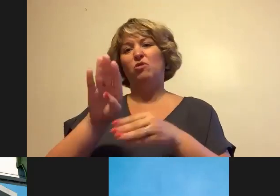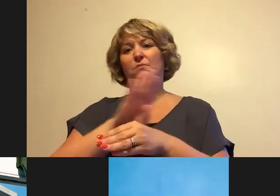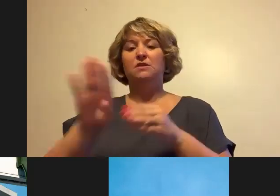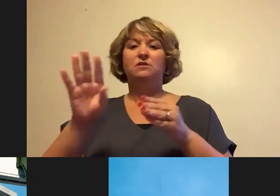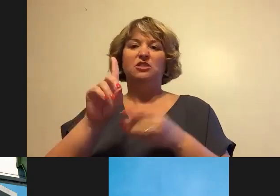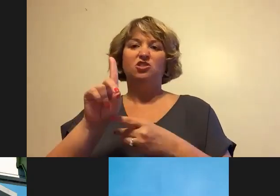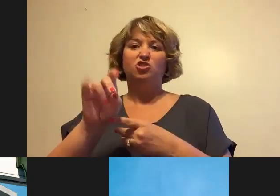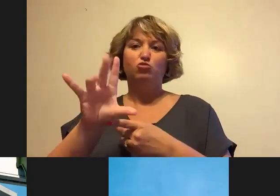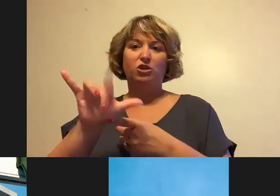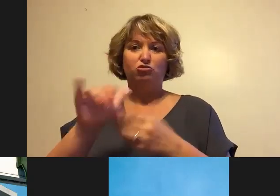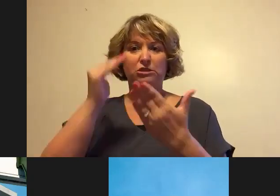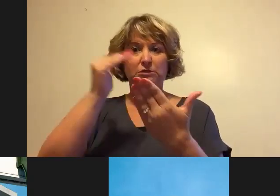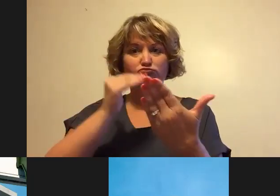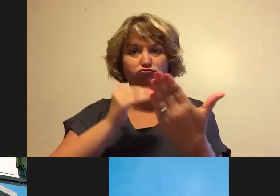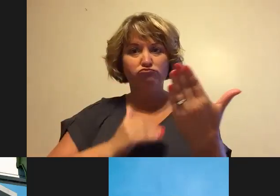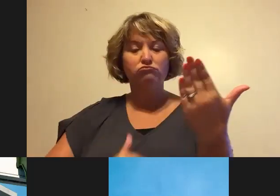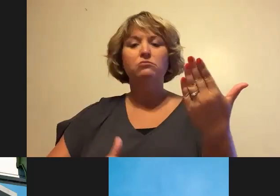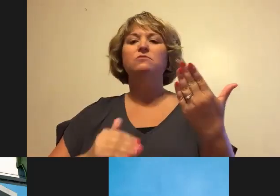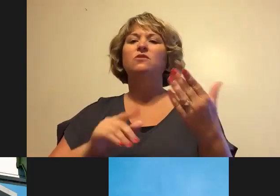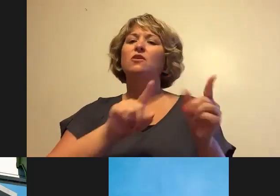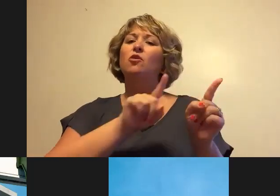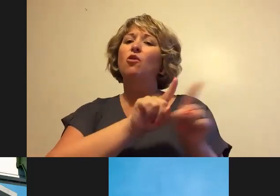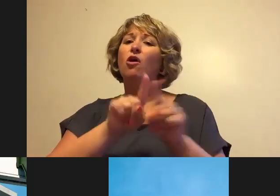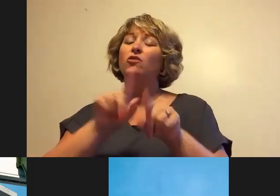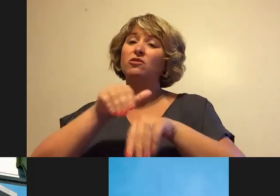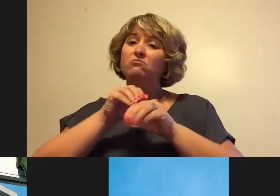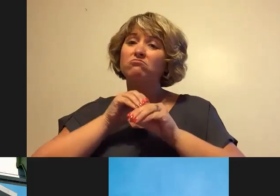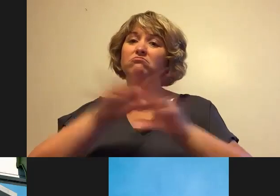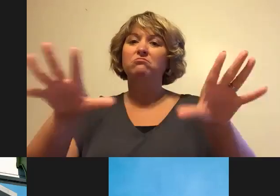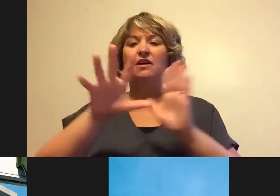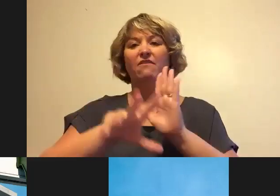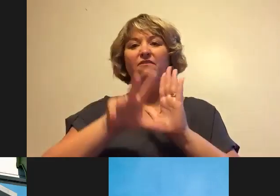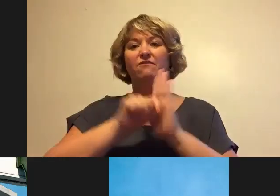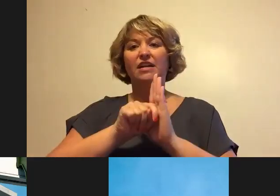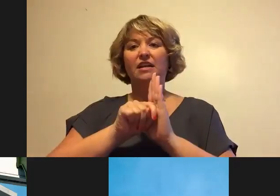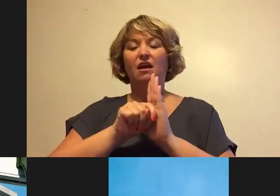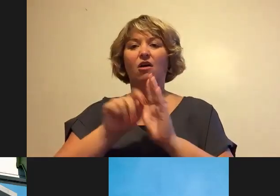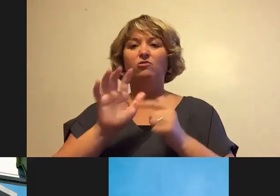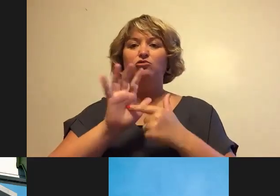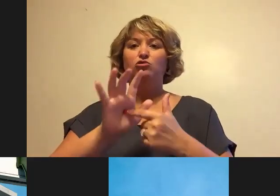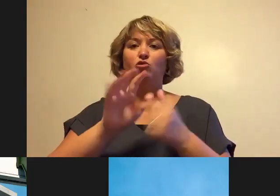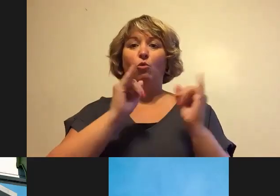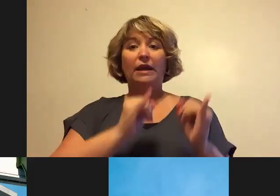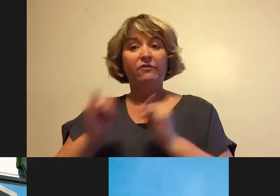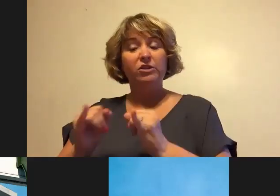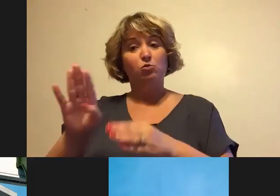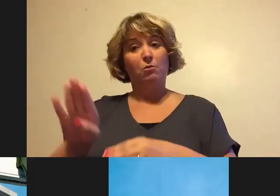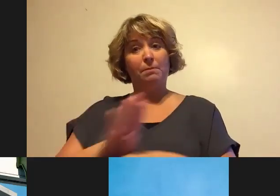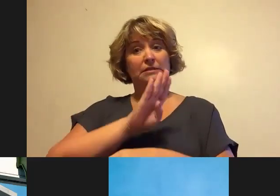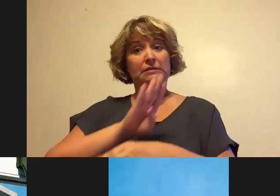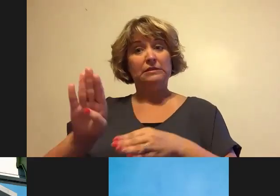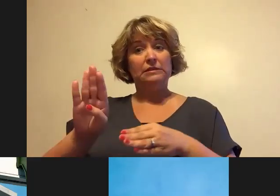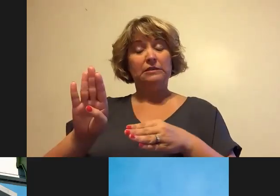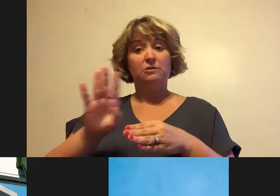we have been rolling out a series of videos that feature individual businesses within the project